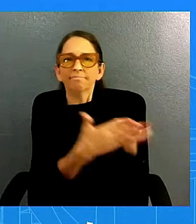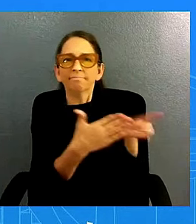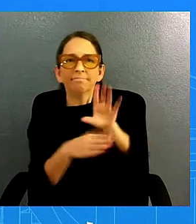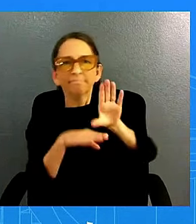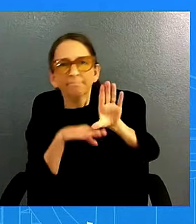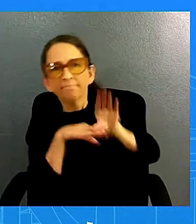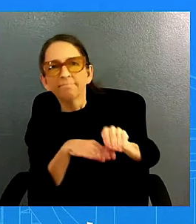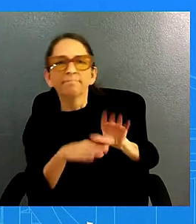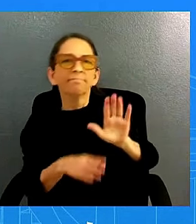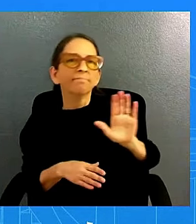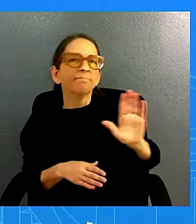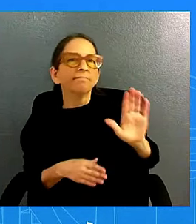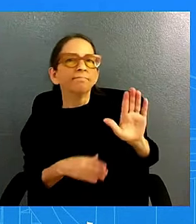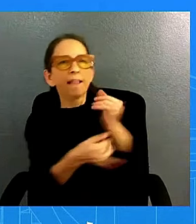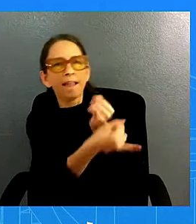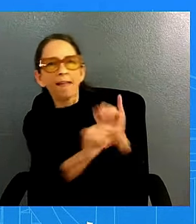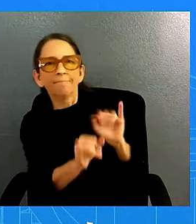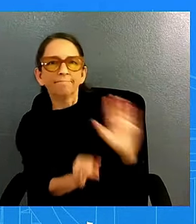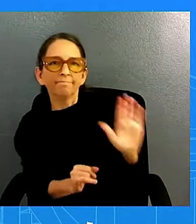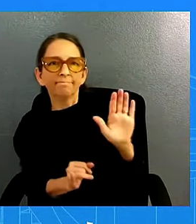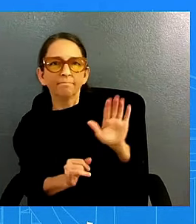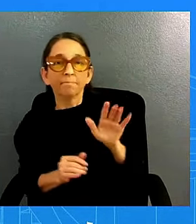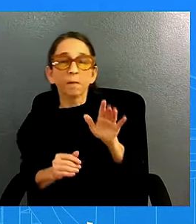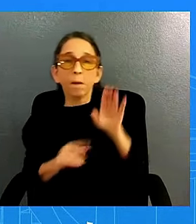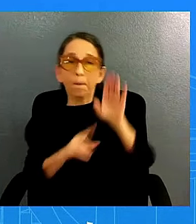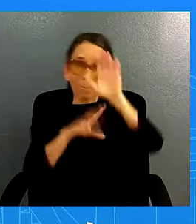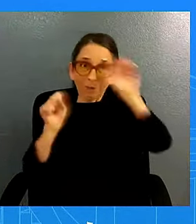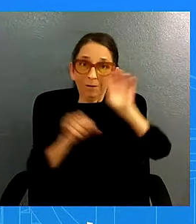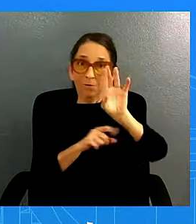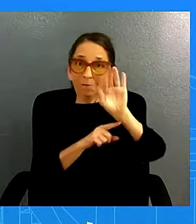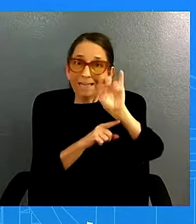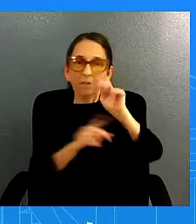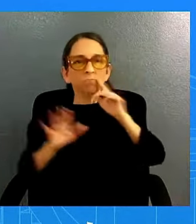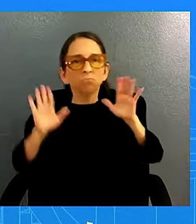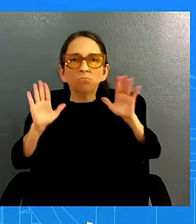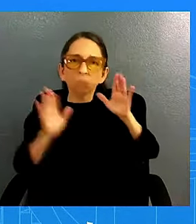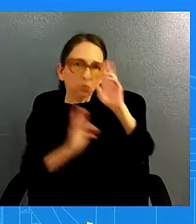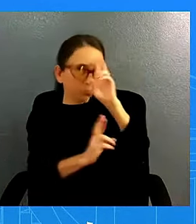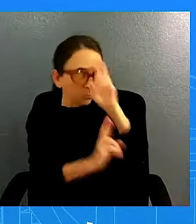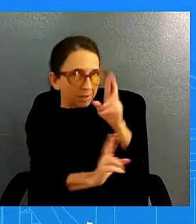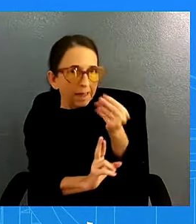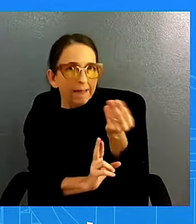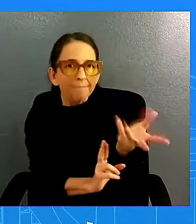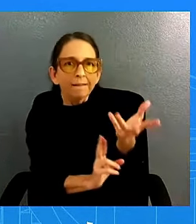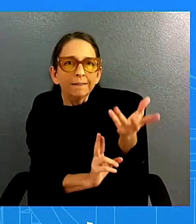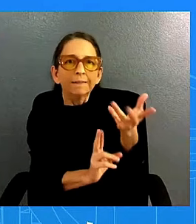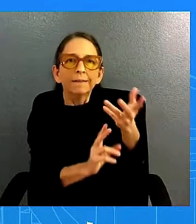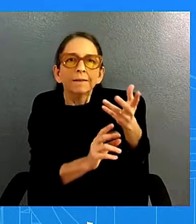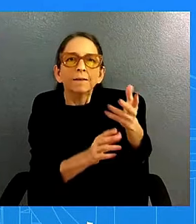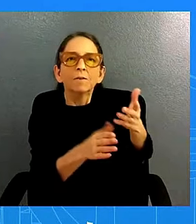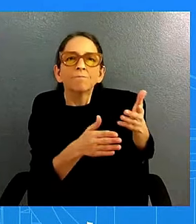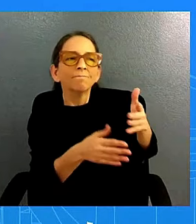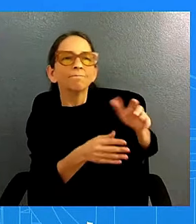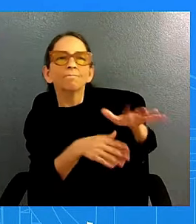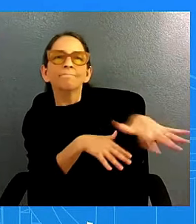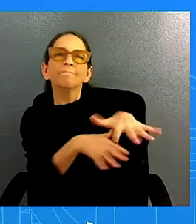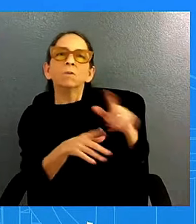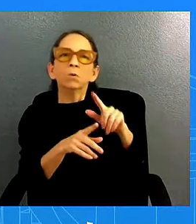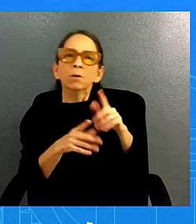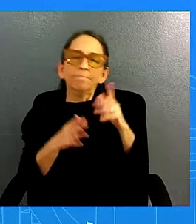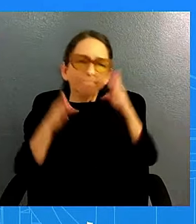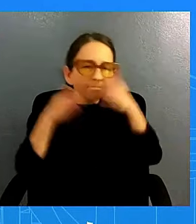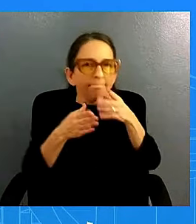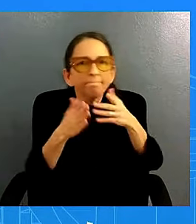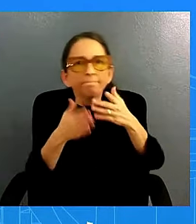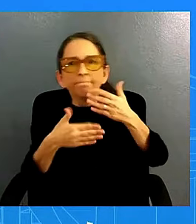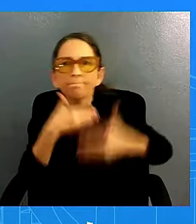independence uh that helped uh give them the space to do the monetary policy they believed to be needed to get us here uh as i